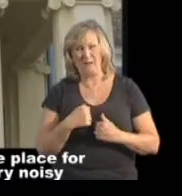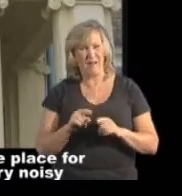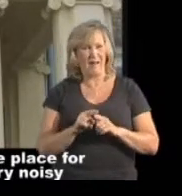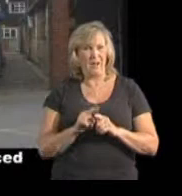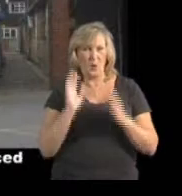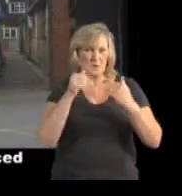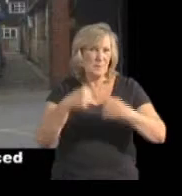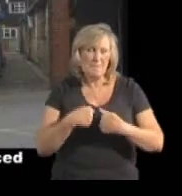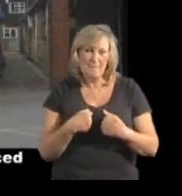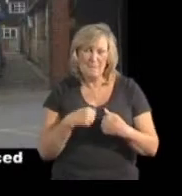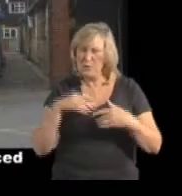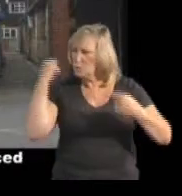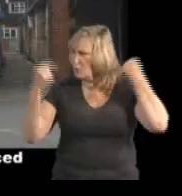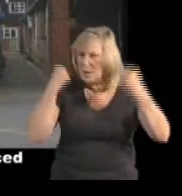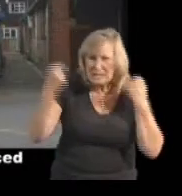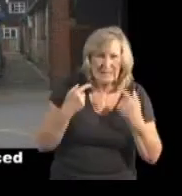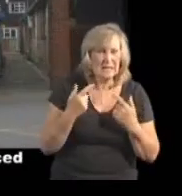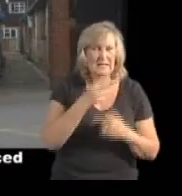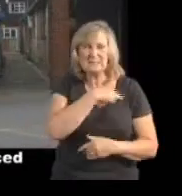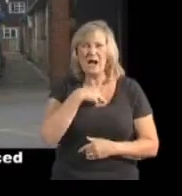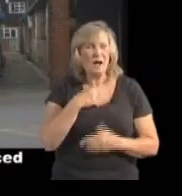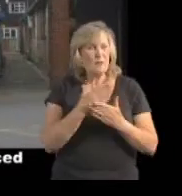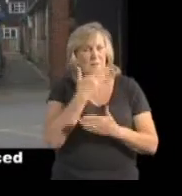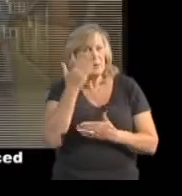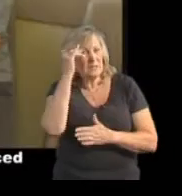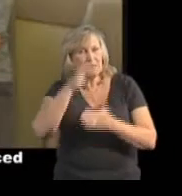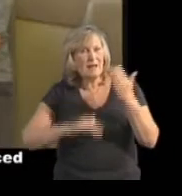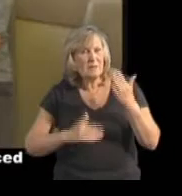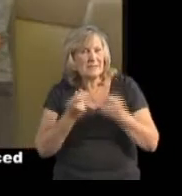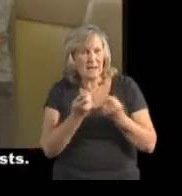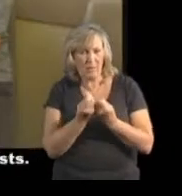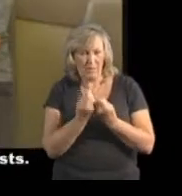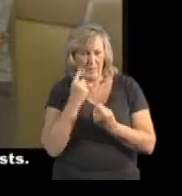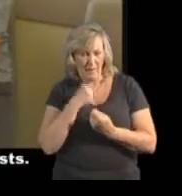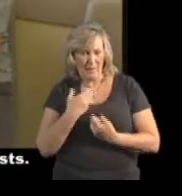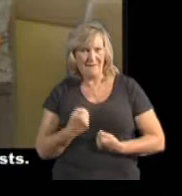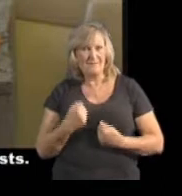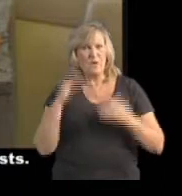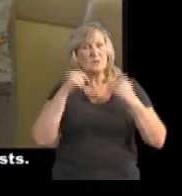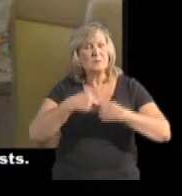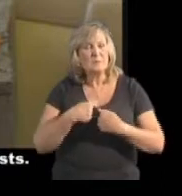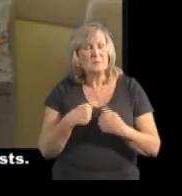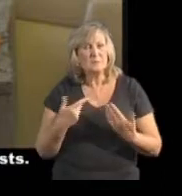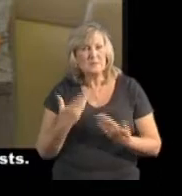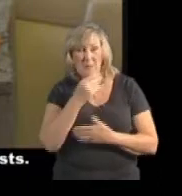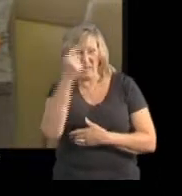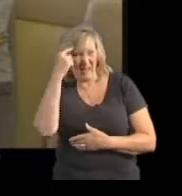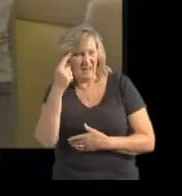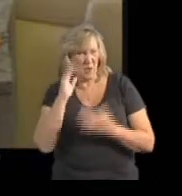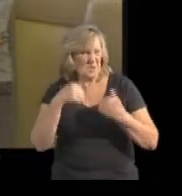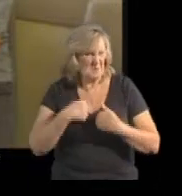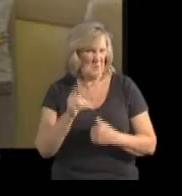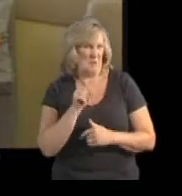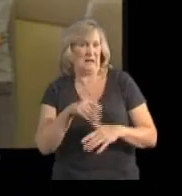is very noisy and the staff are not very experienced in dealing people with autism. Some don't really believe that it exists.